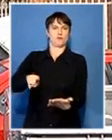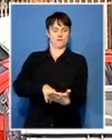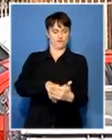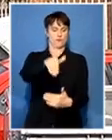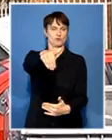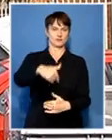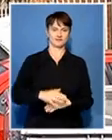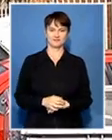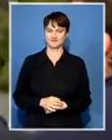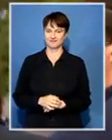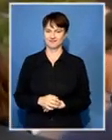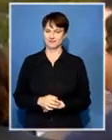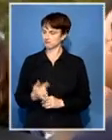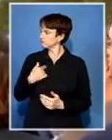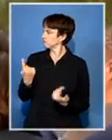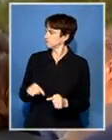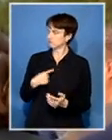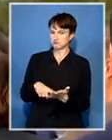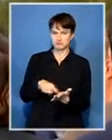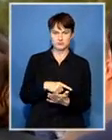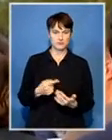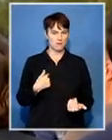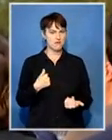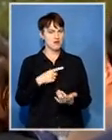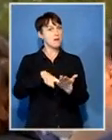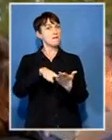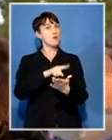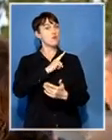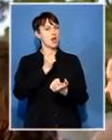basically making our mark today for democracy